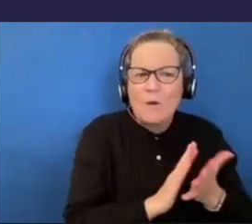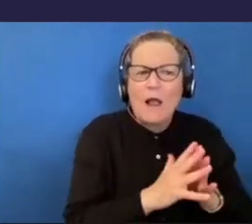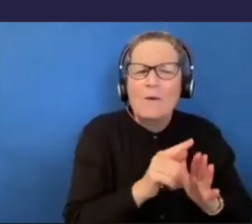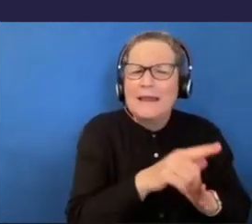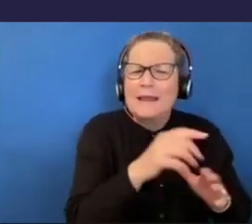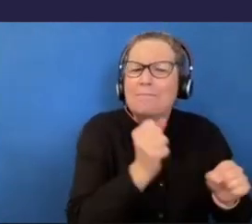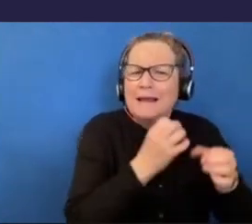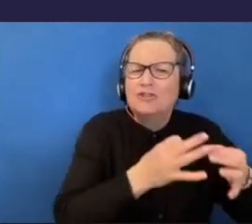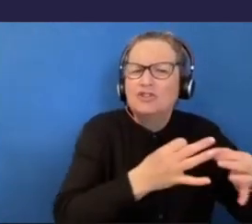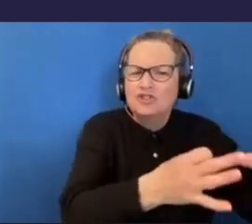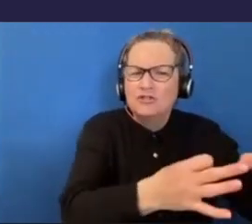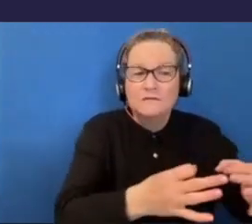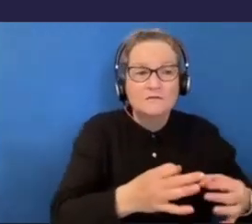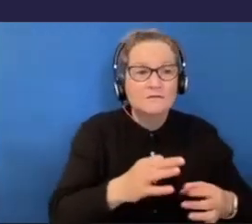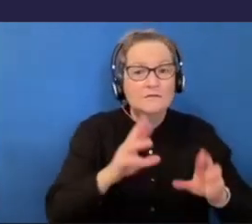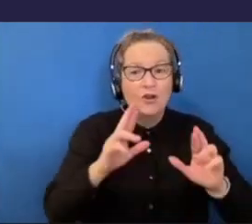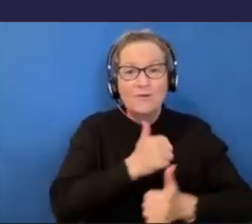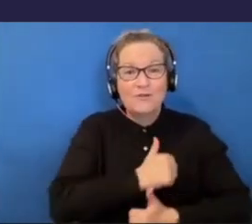hope that you enjoy.